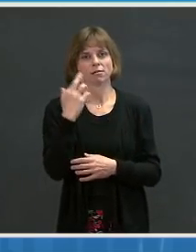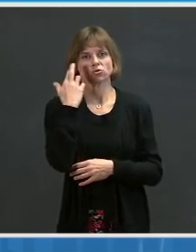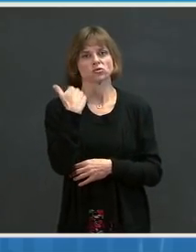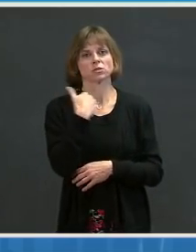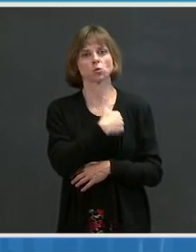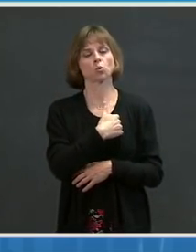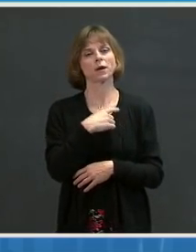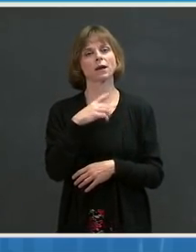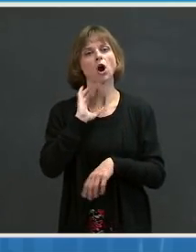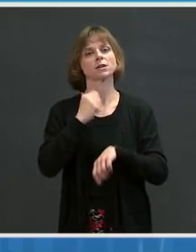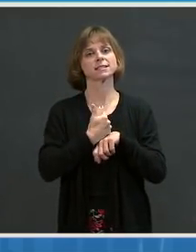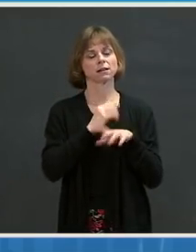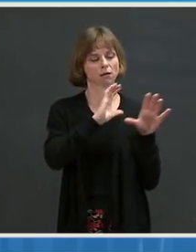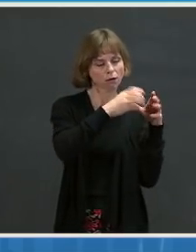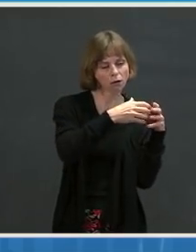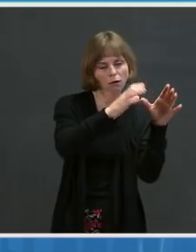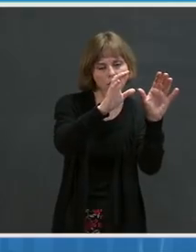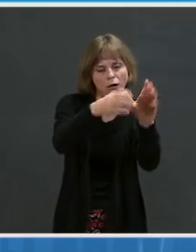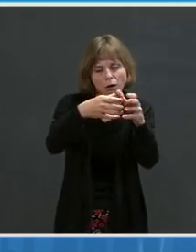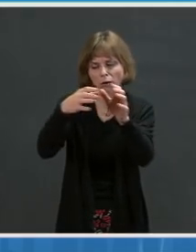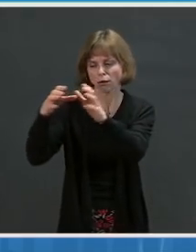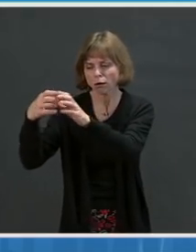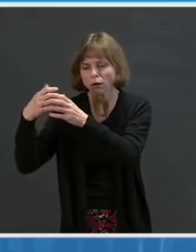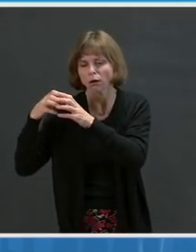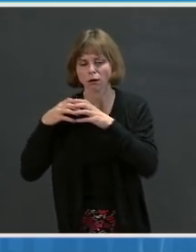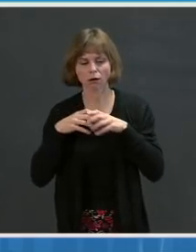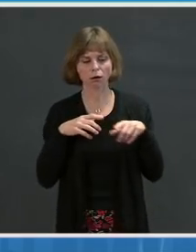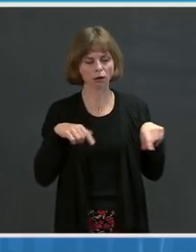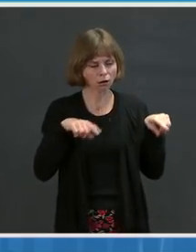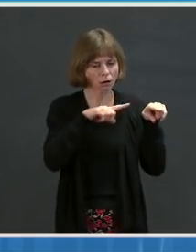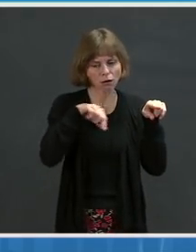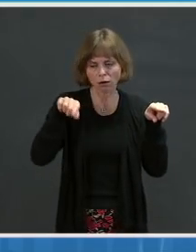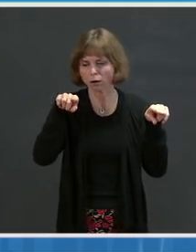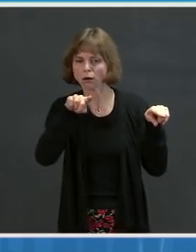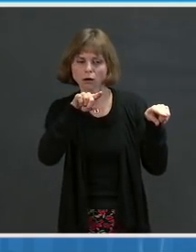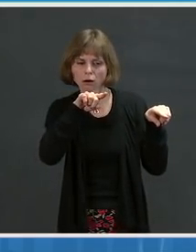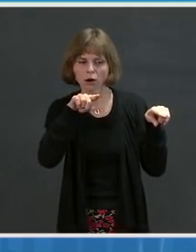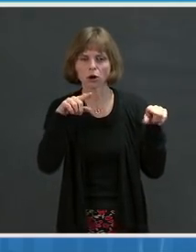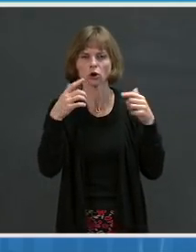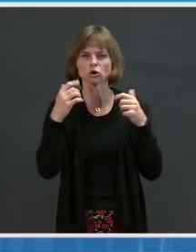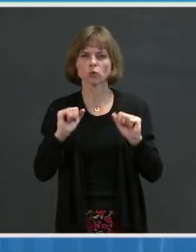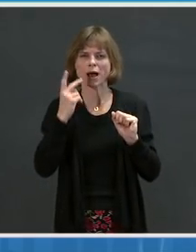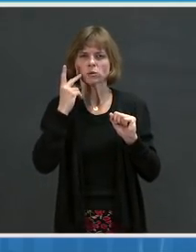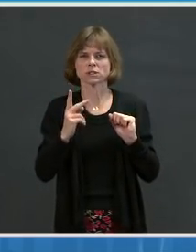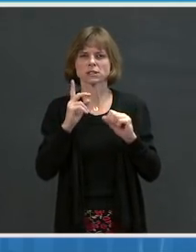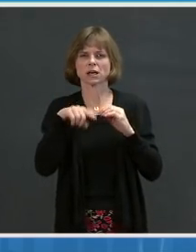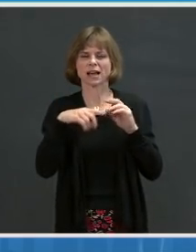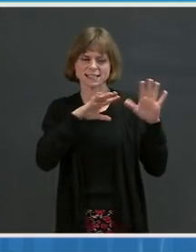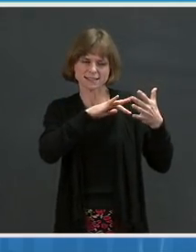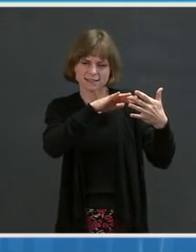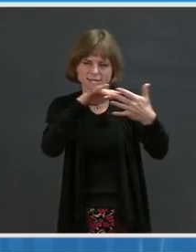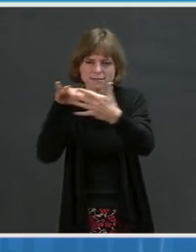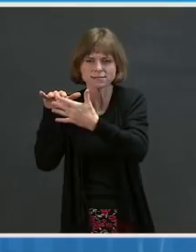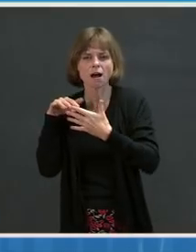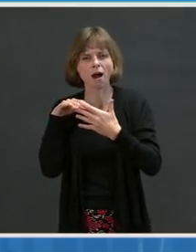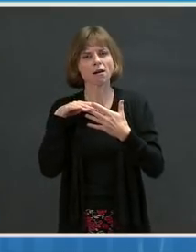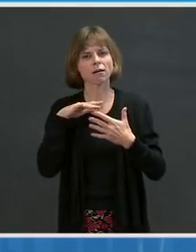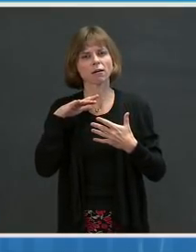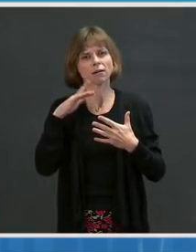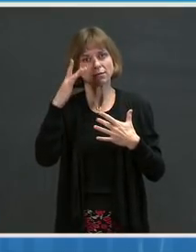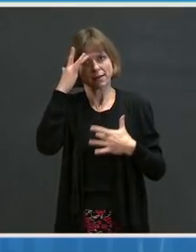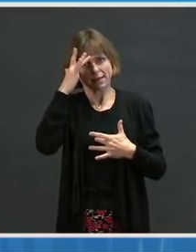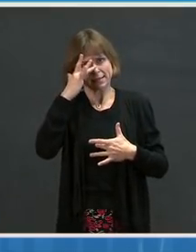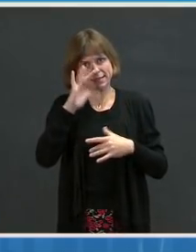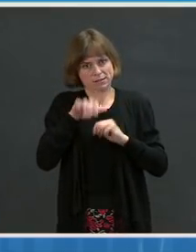cohorts and we're looking at what might possibly be hints at pathogenesis. It's very difficult to treat something